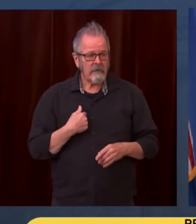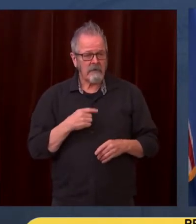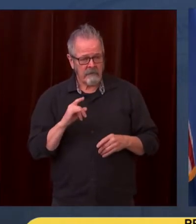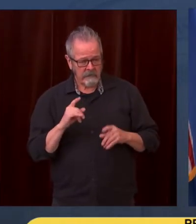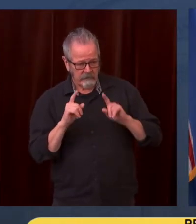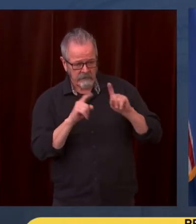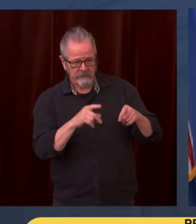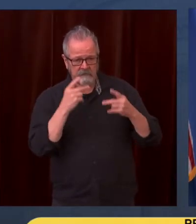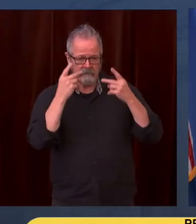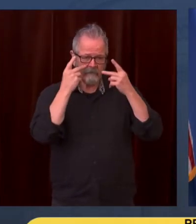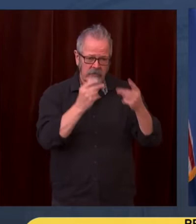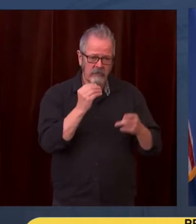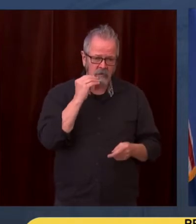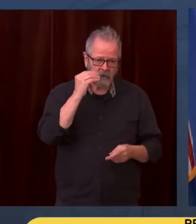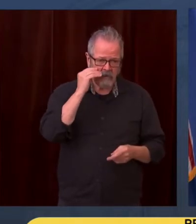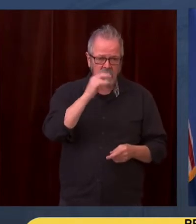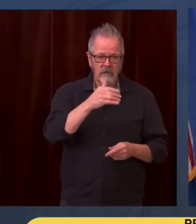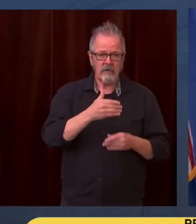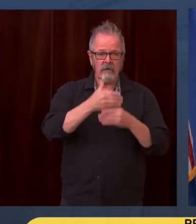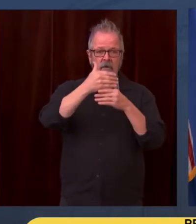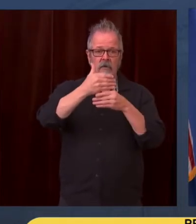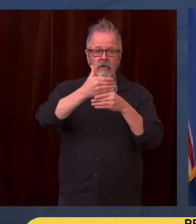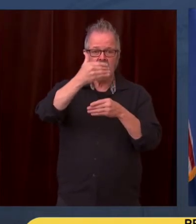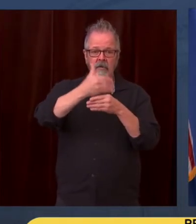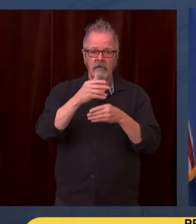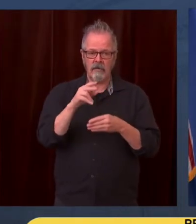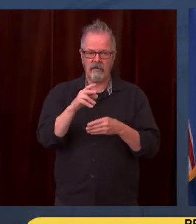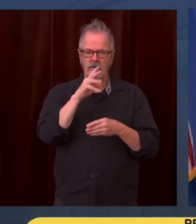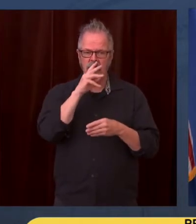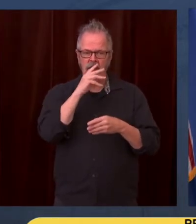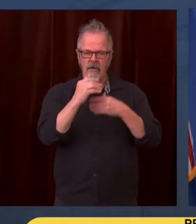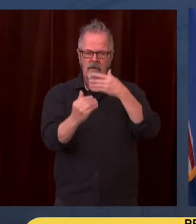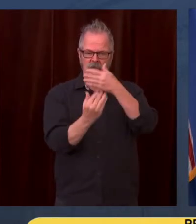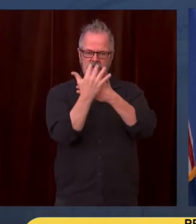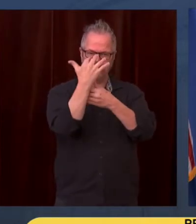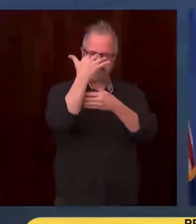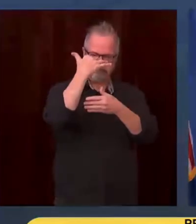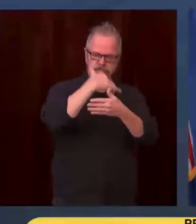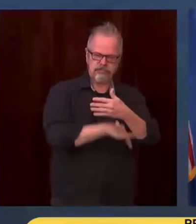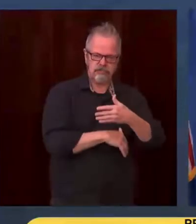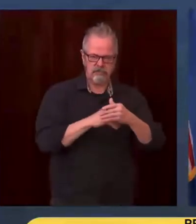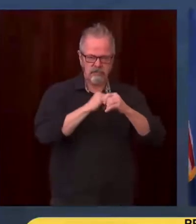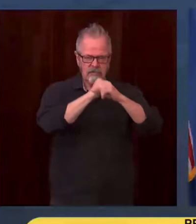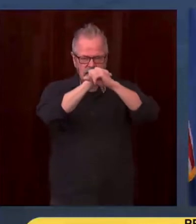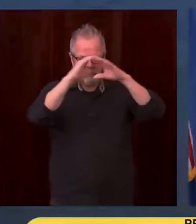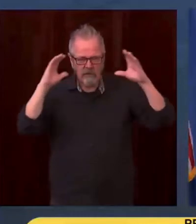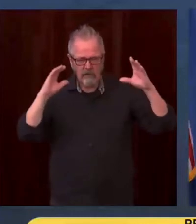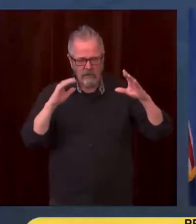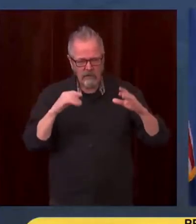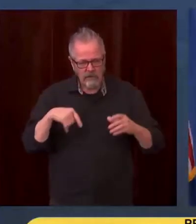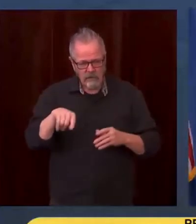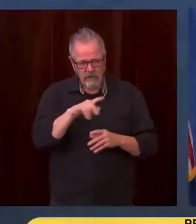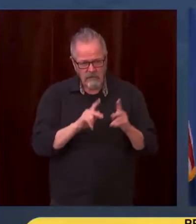everything we can to protect this and other communities in the future. We're going to do what we can to become more resilient. We're going to have to build up our roads.